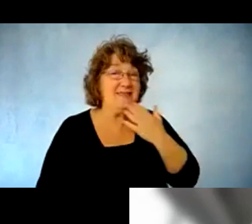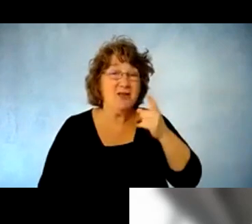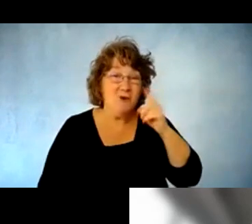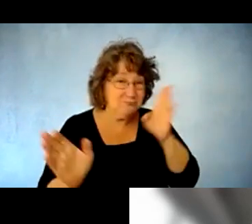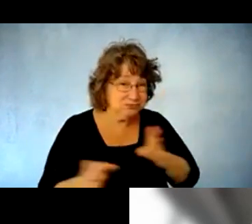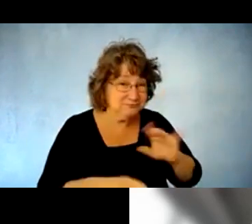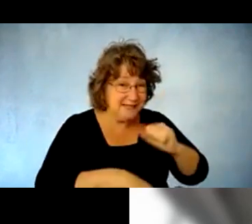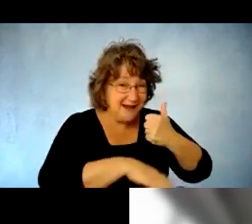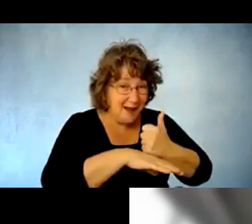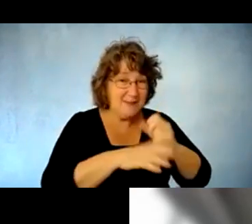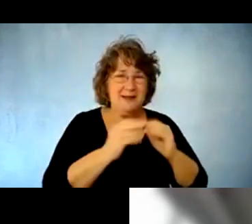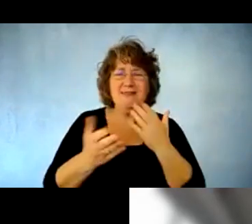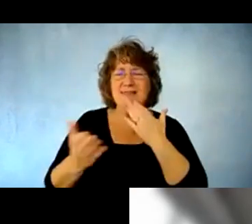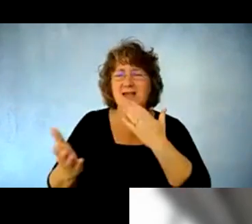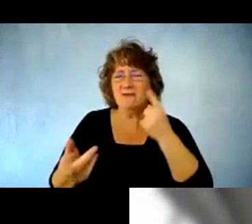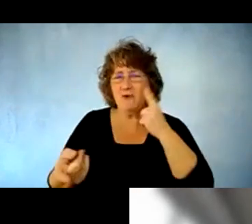thanks everyone for attending